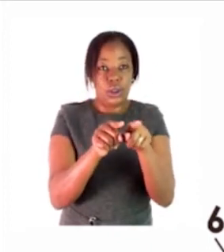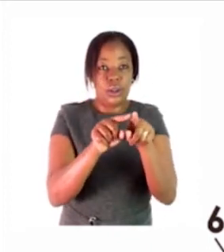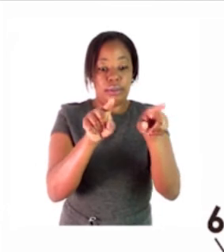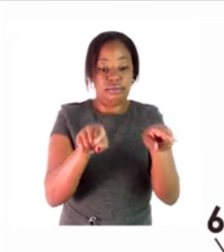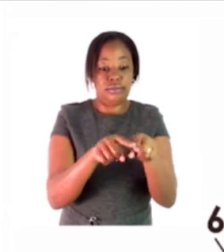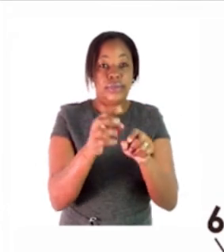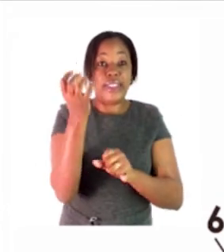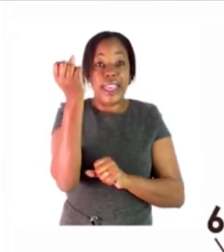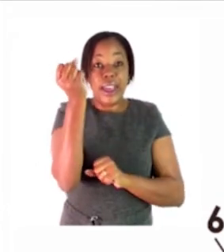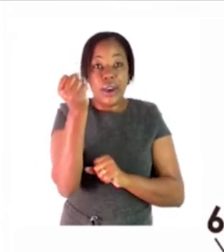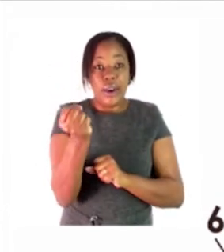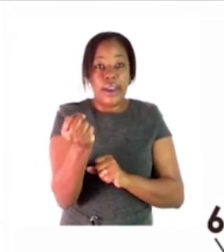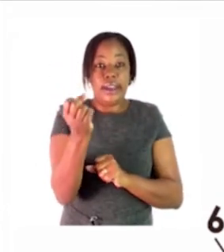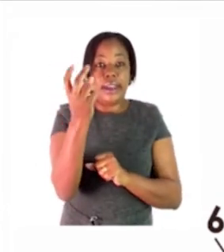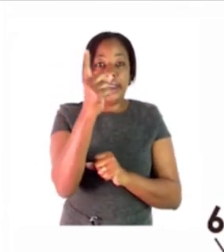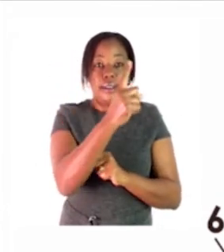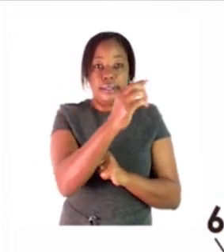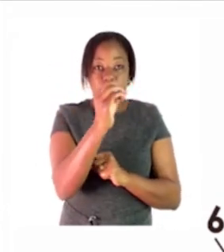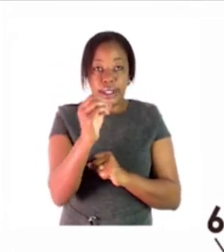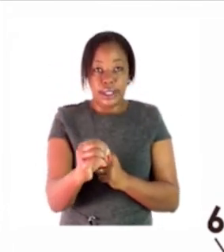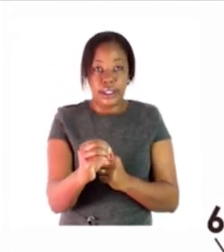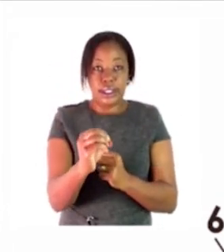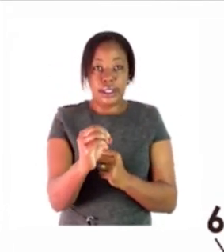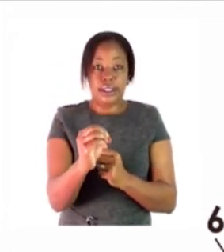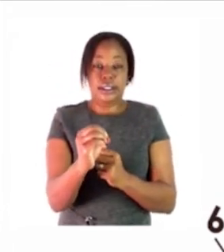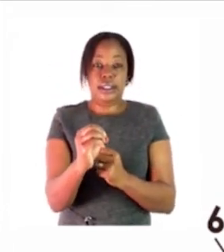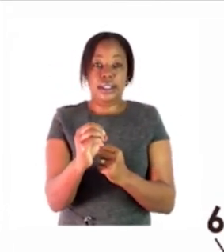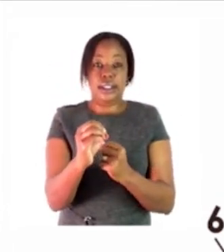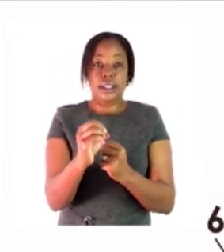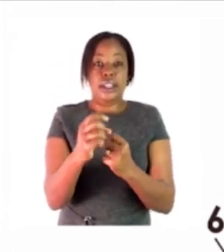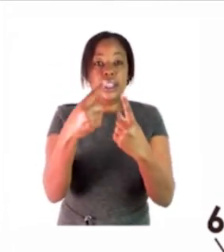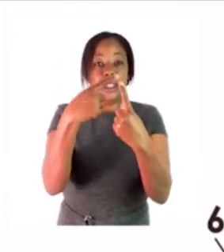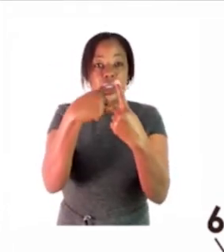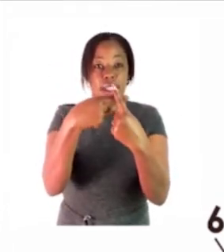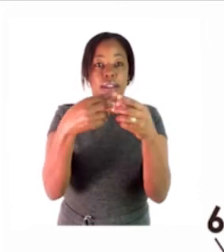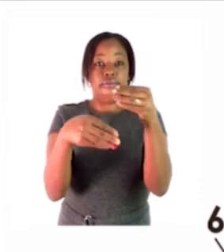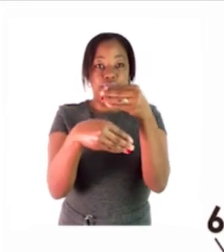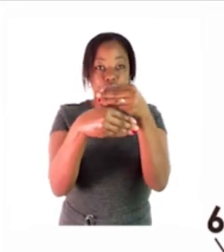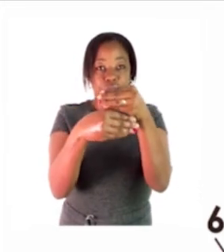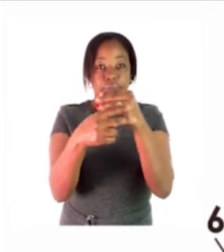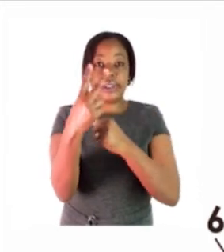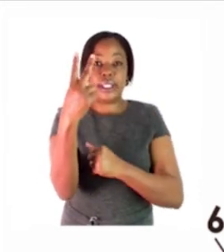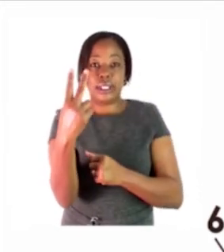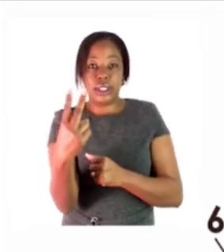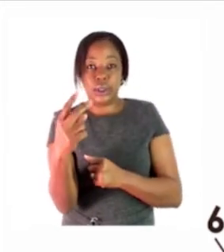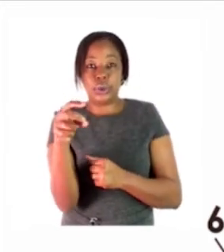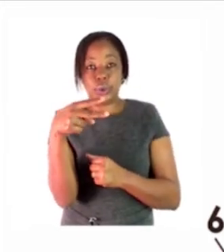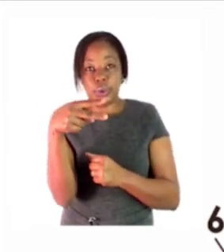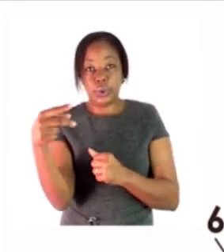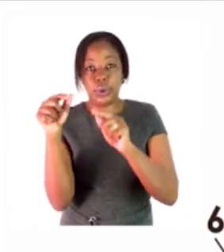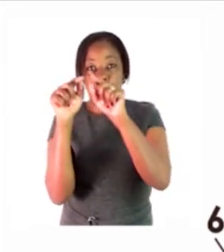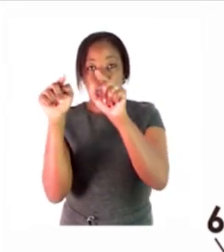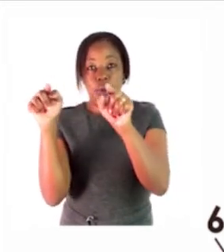after a 10 now you add your two fingers to a 10 what do you get therefore it will be a